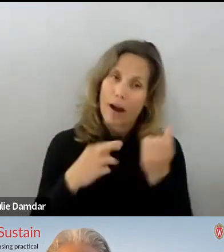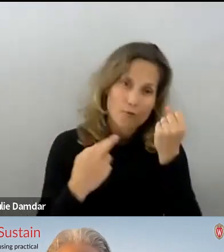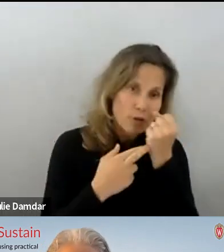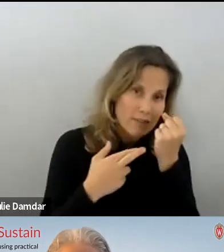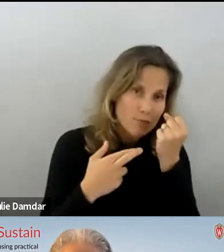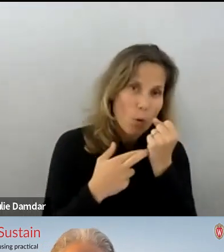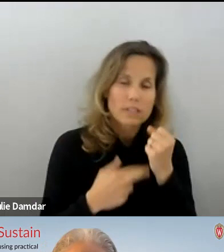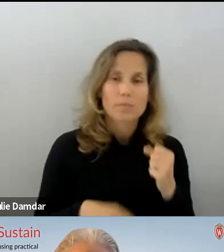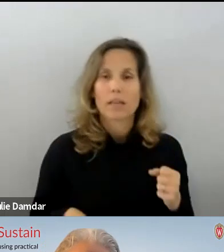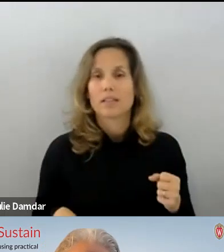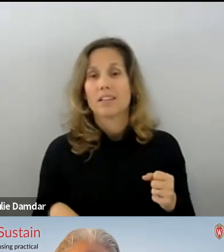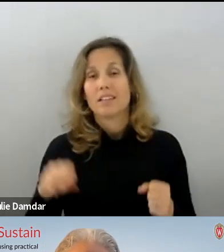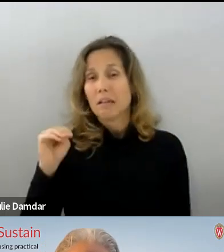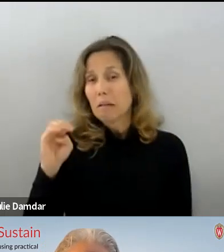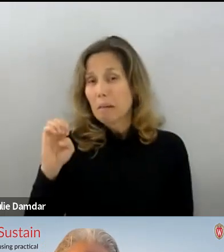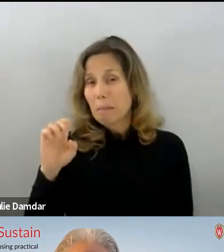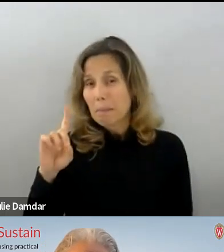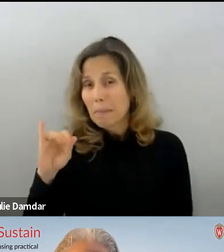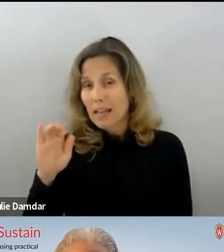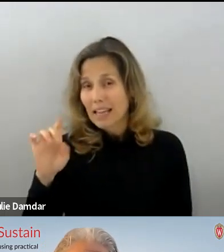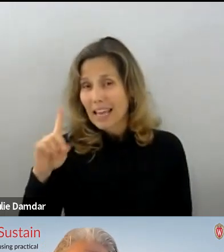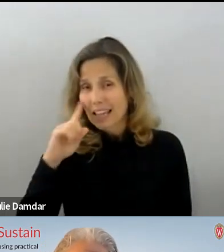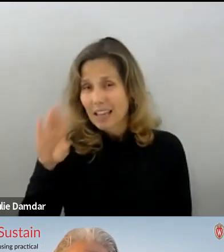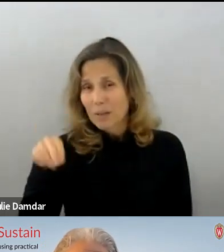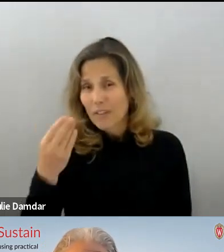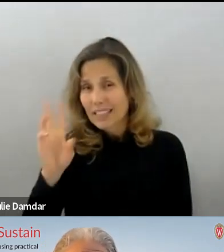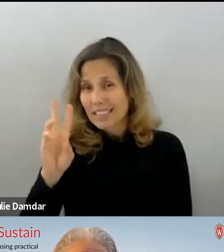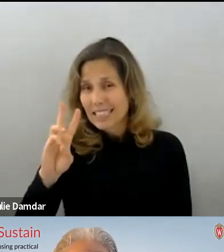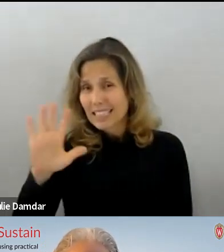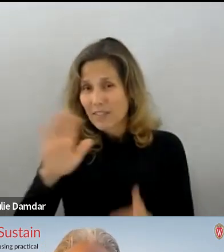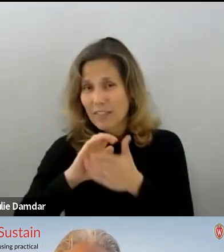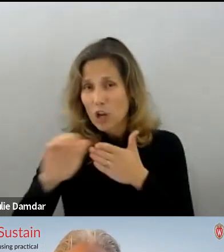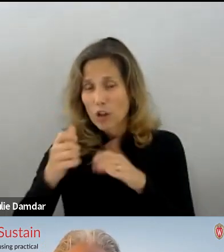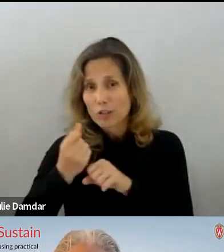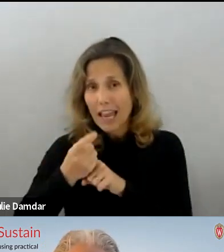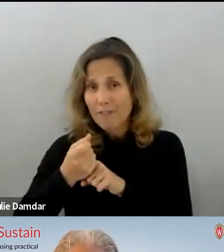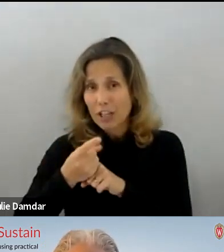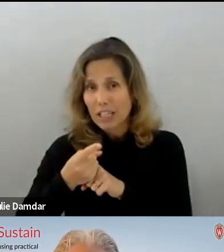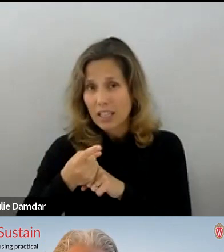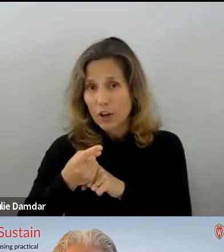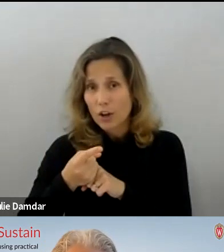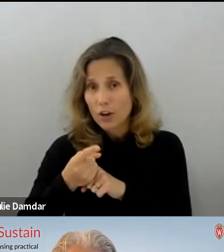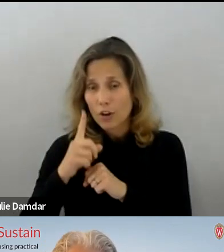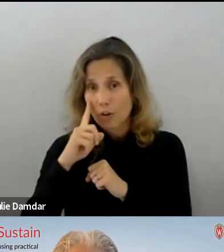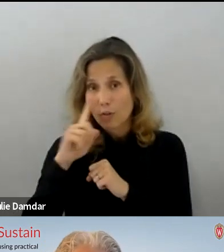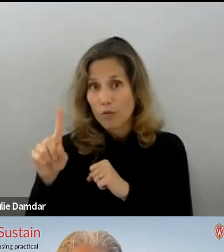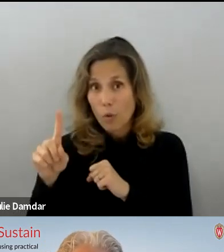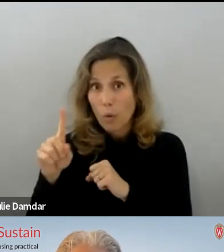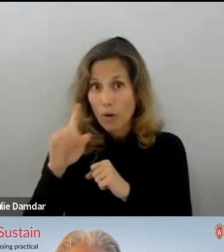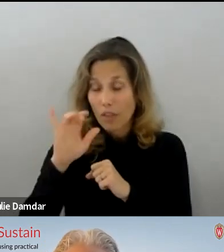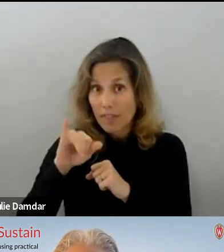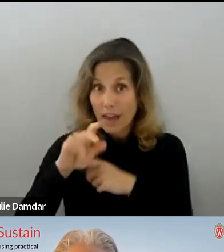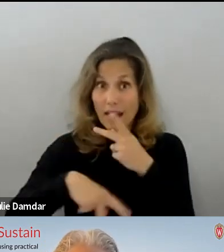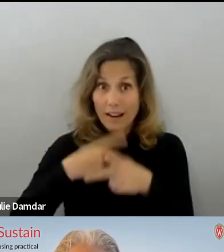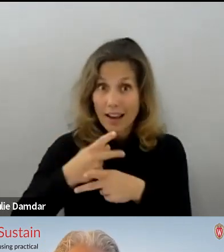However, Medicaid, however, I think, provides $65 per year for that kind